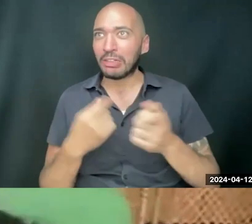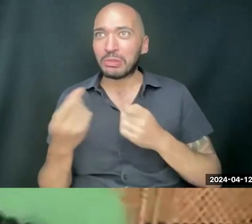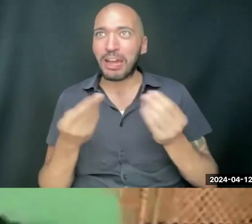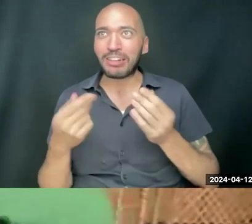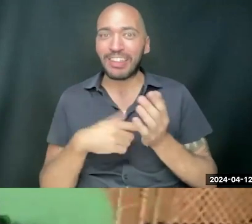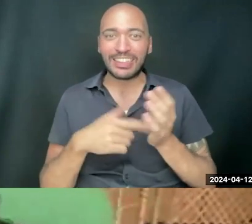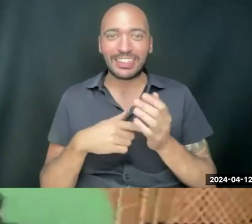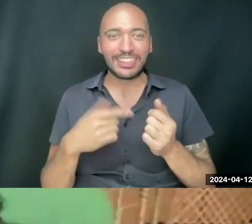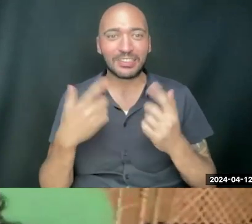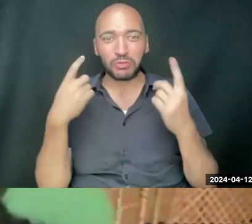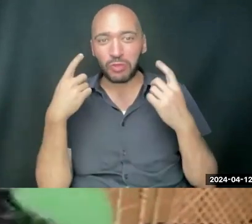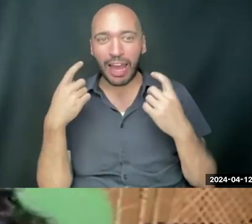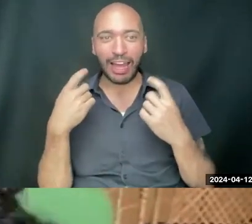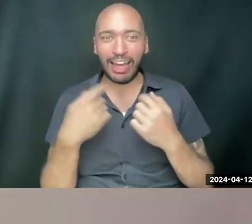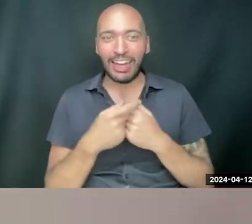I want you to cry.